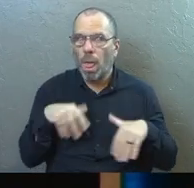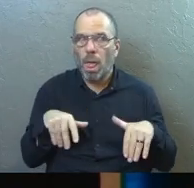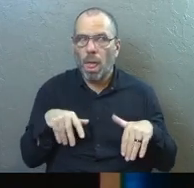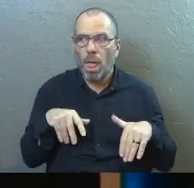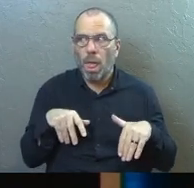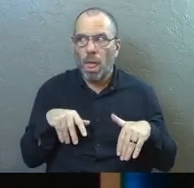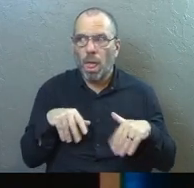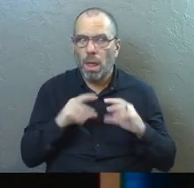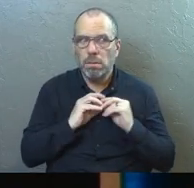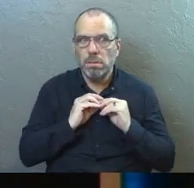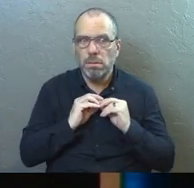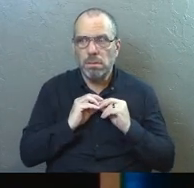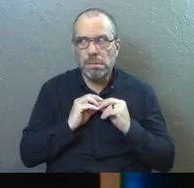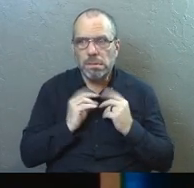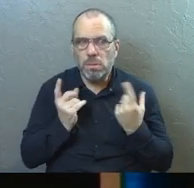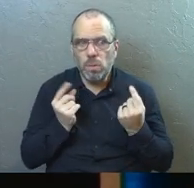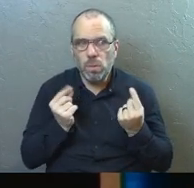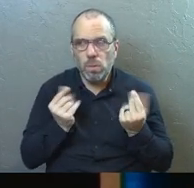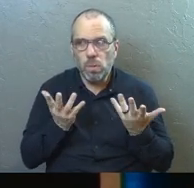stuck